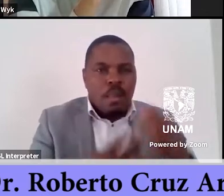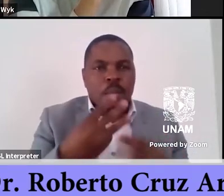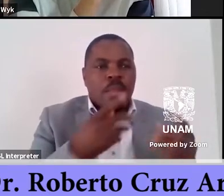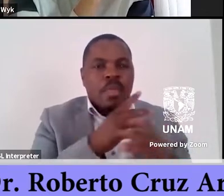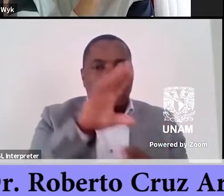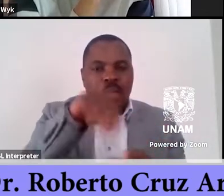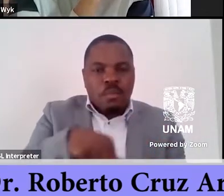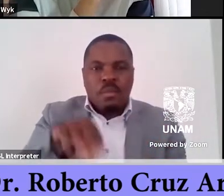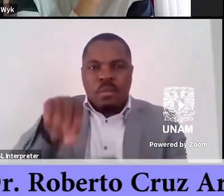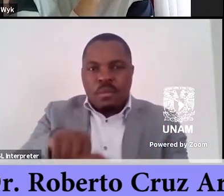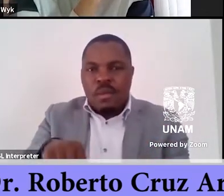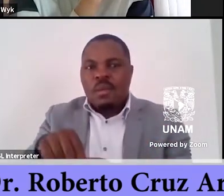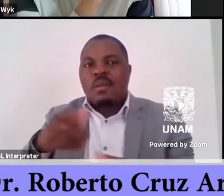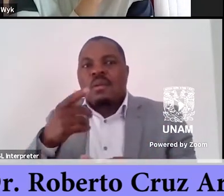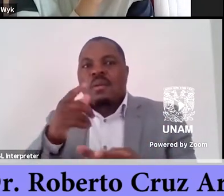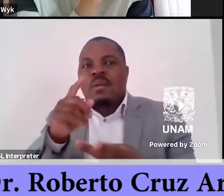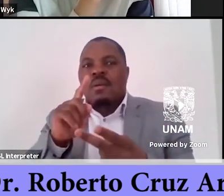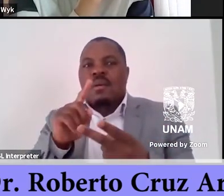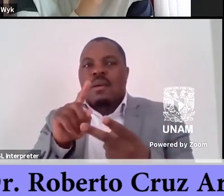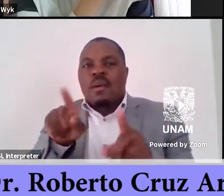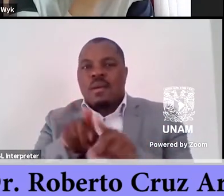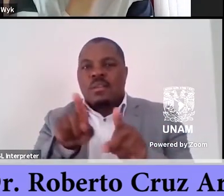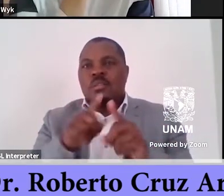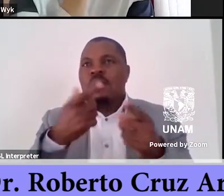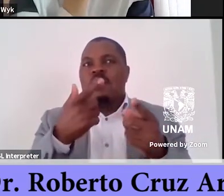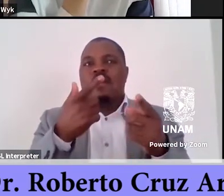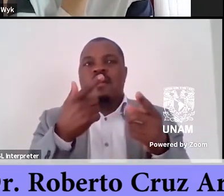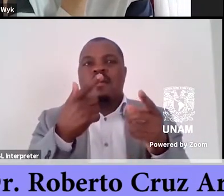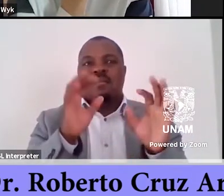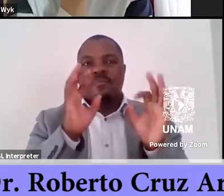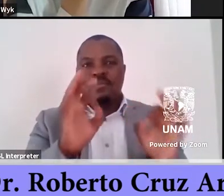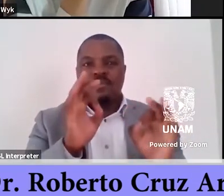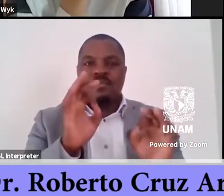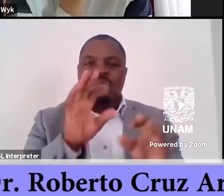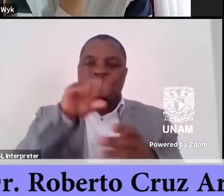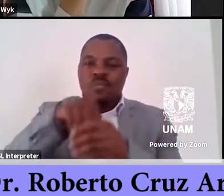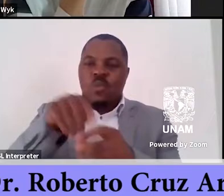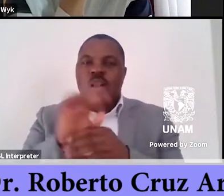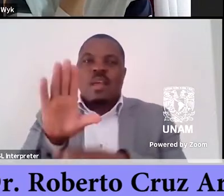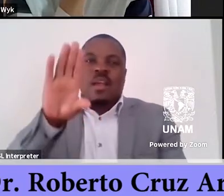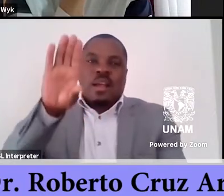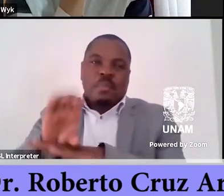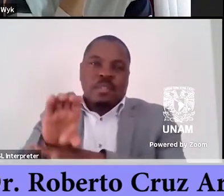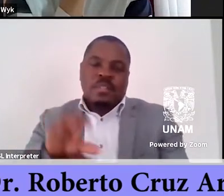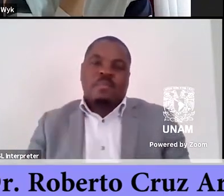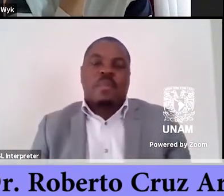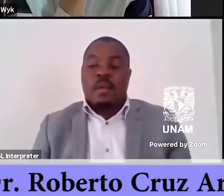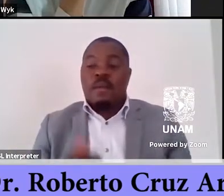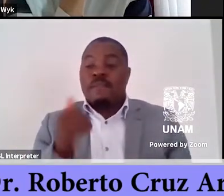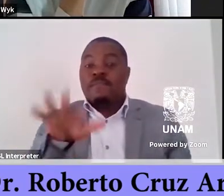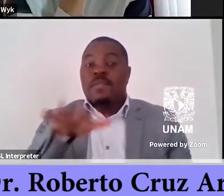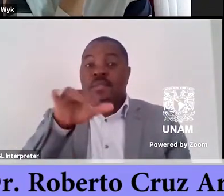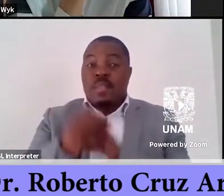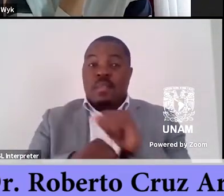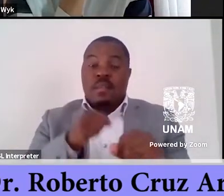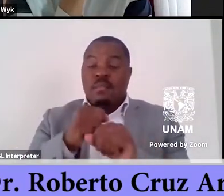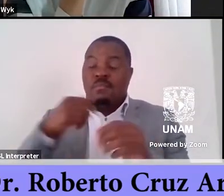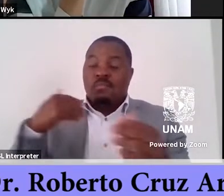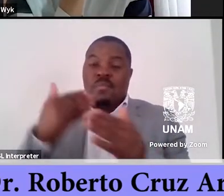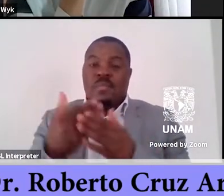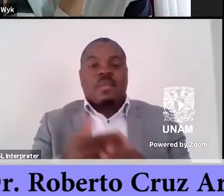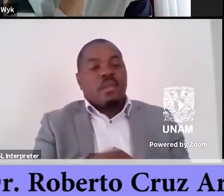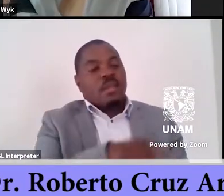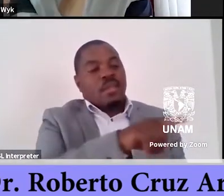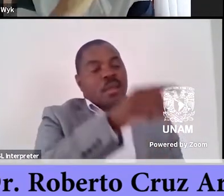in extractivism as a generalized feature of capitalism. During the last 15 years, a fraction of Mexican